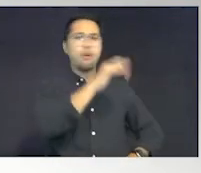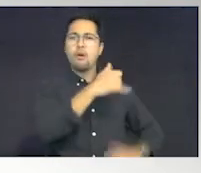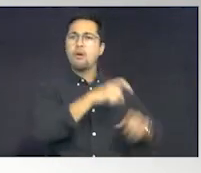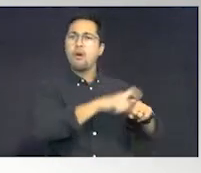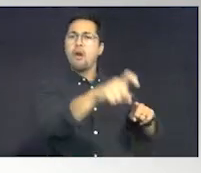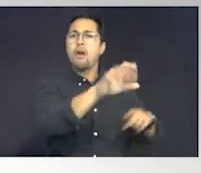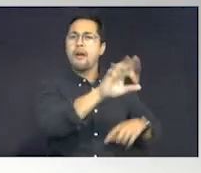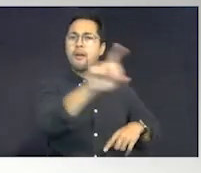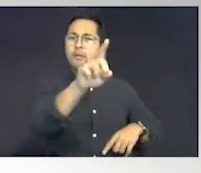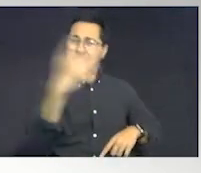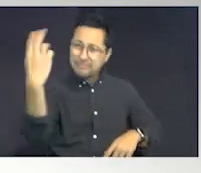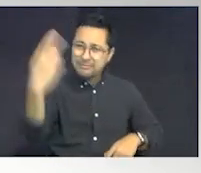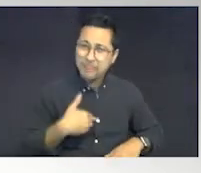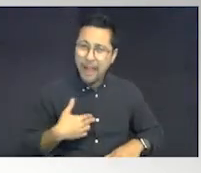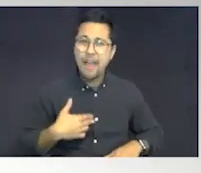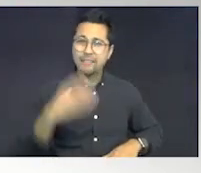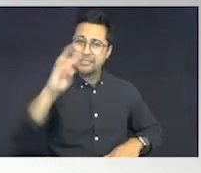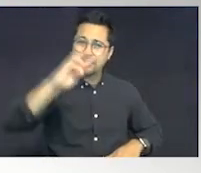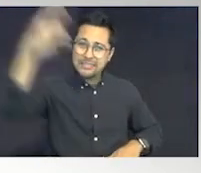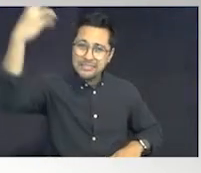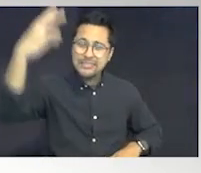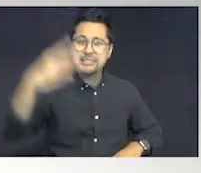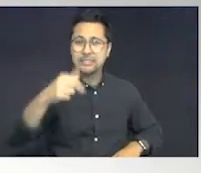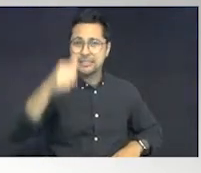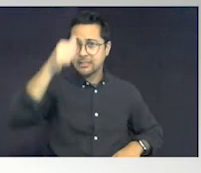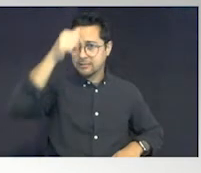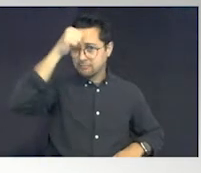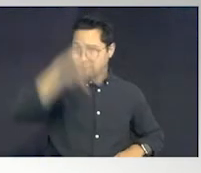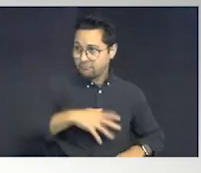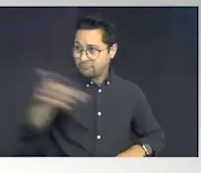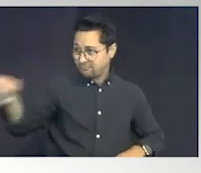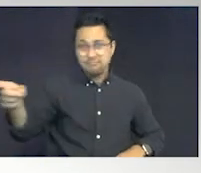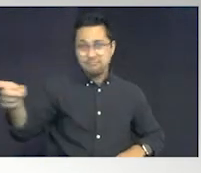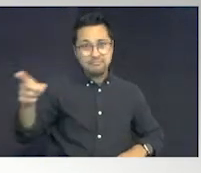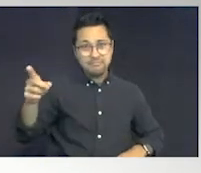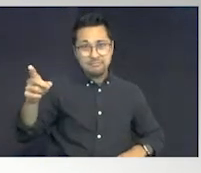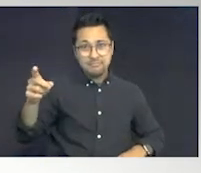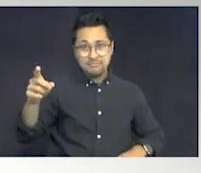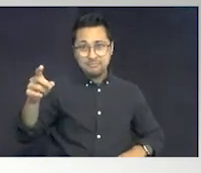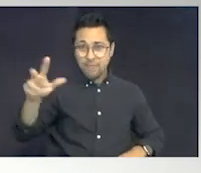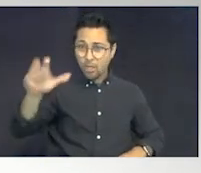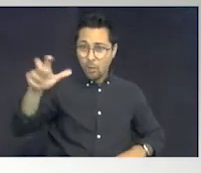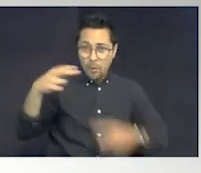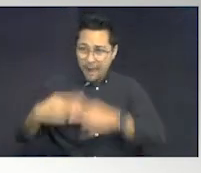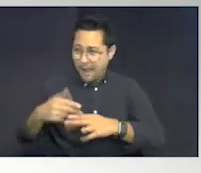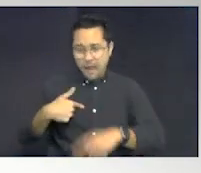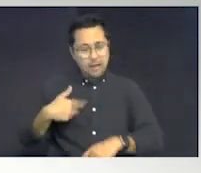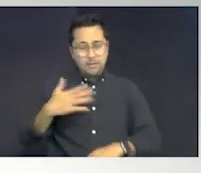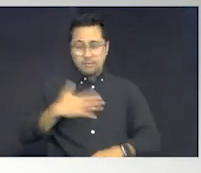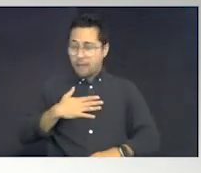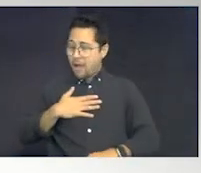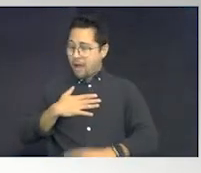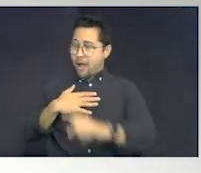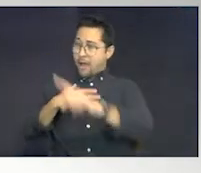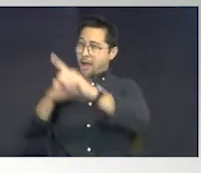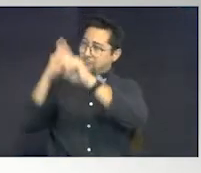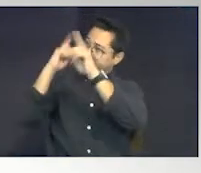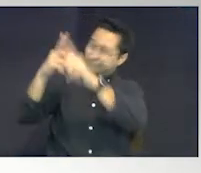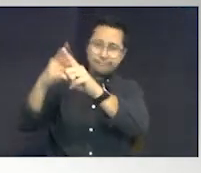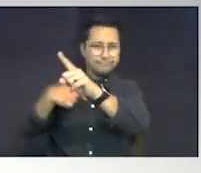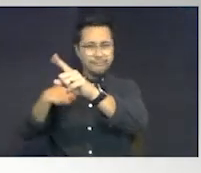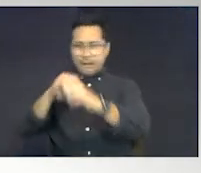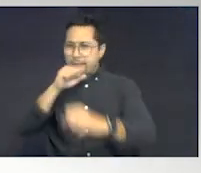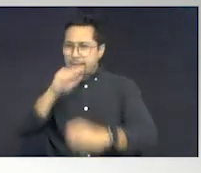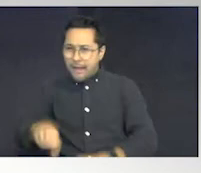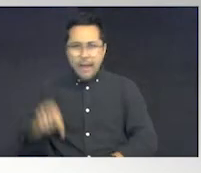Because I have a 6'6", 300-pound gentleman here who is the apple of my eye. He is the thing that I live and